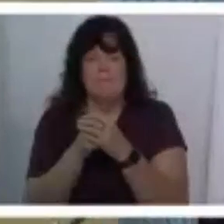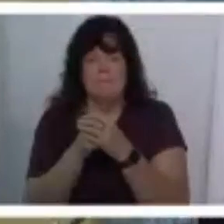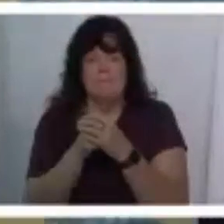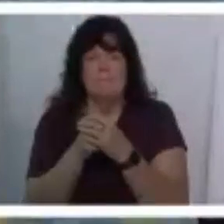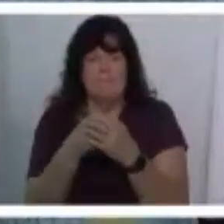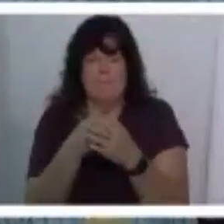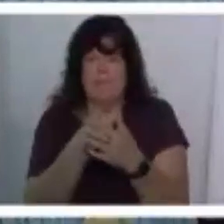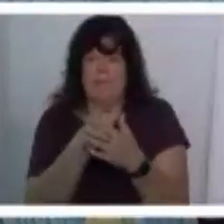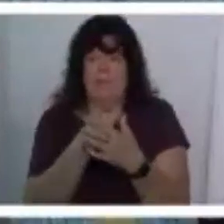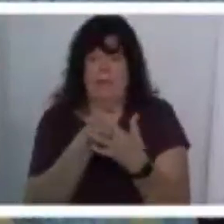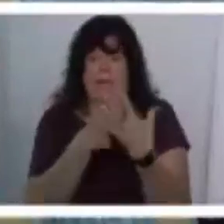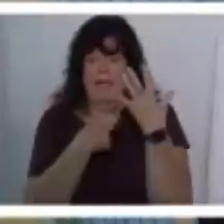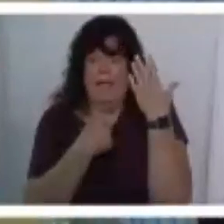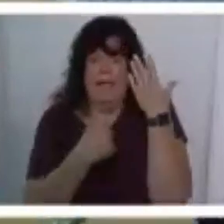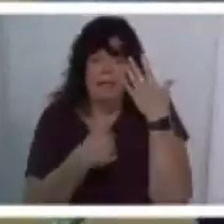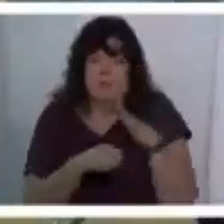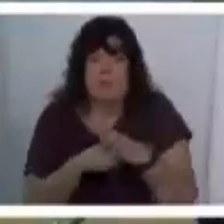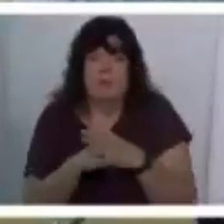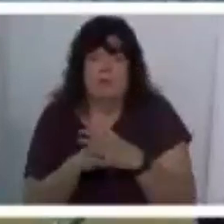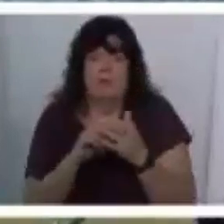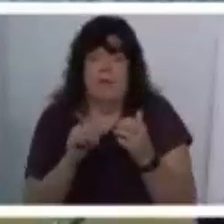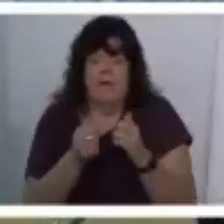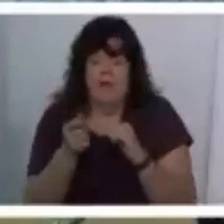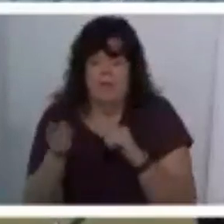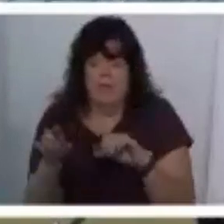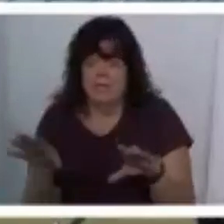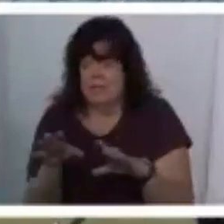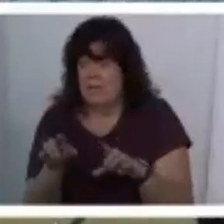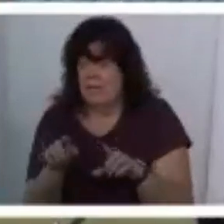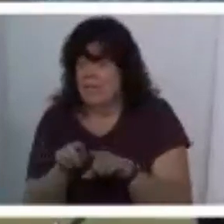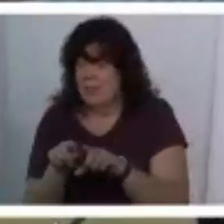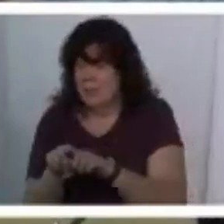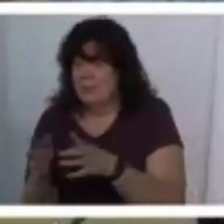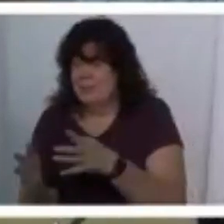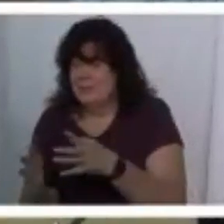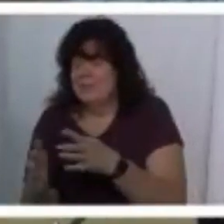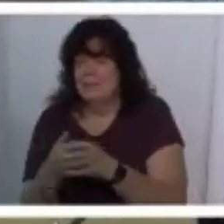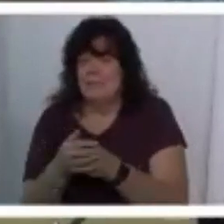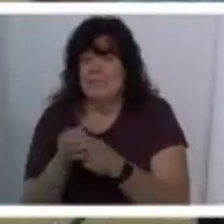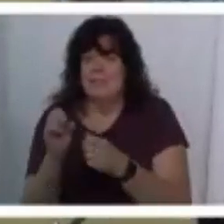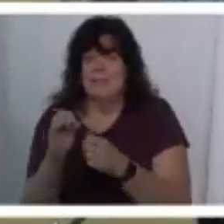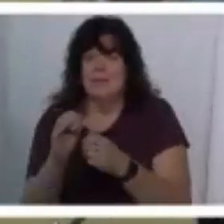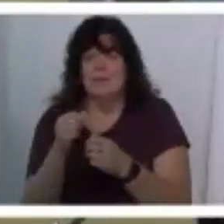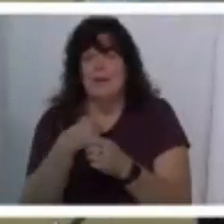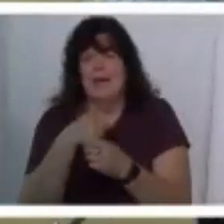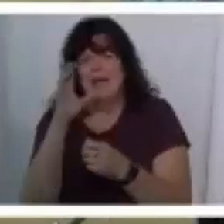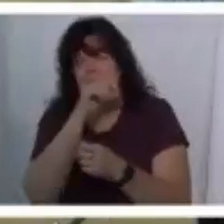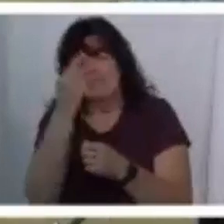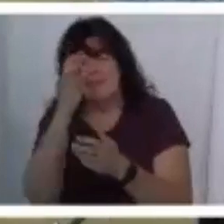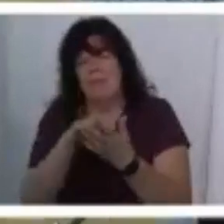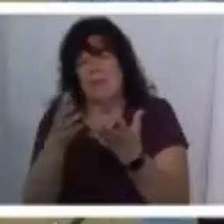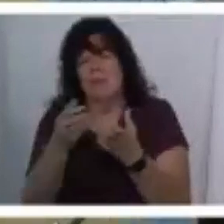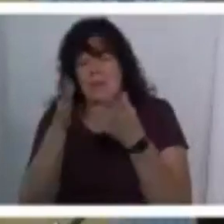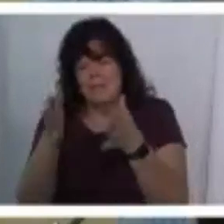i don't know how they did it either uh so that i guess the thought that